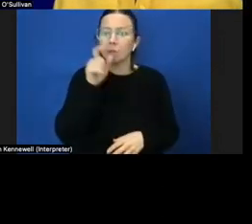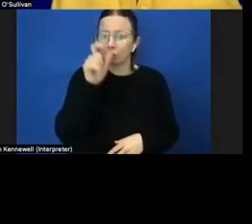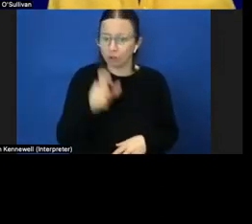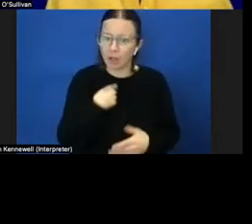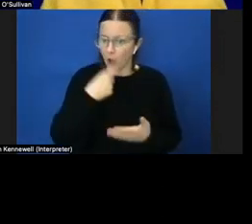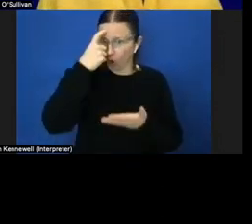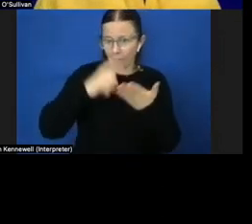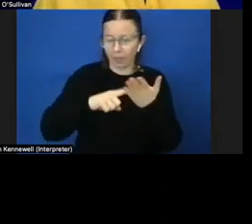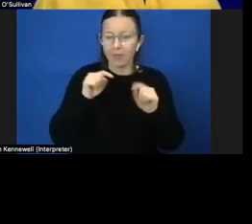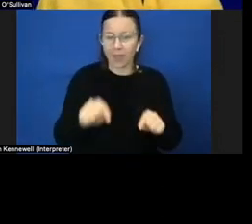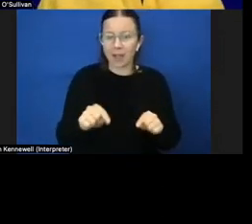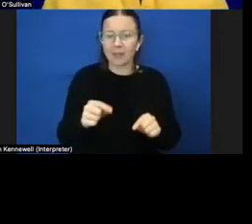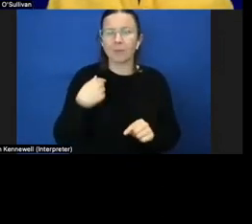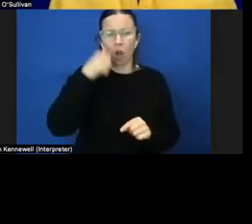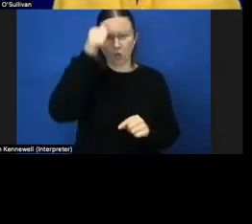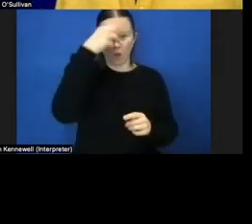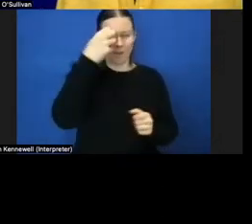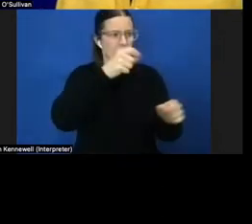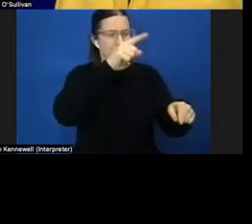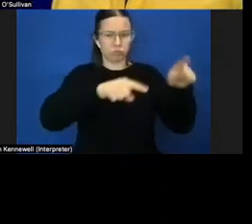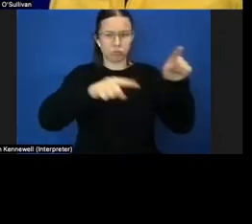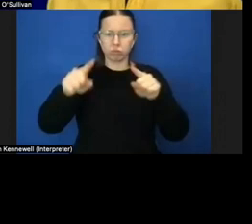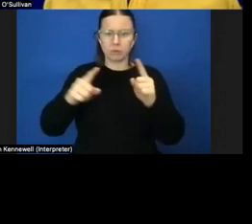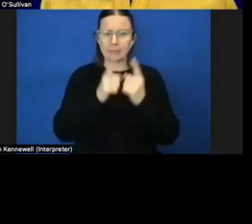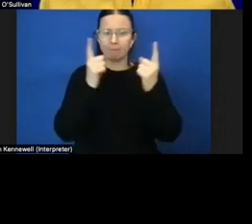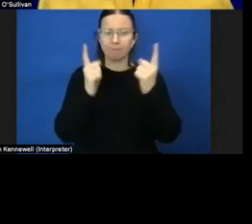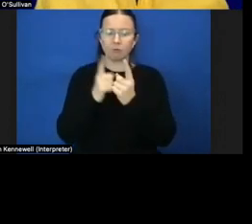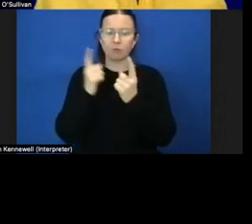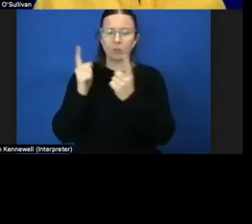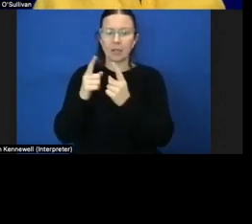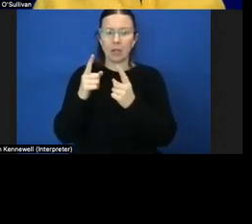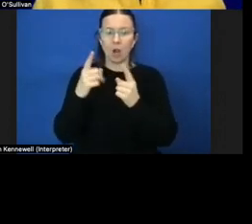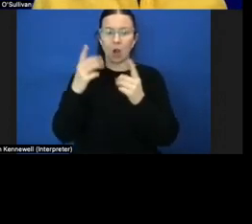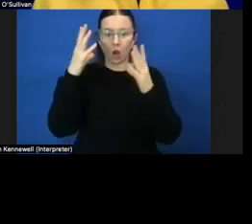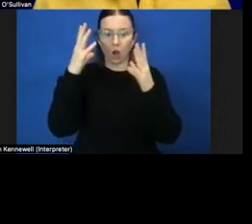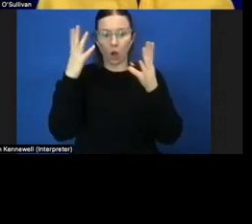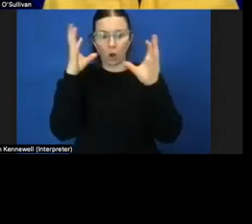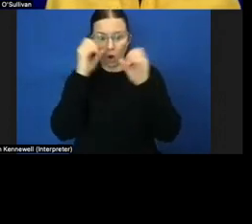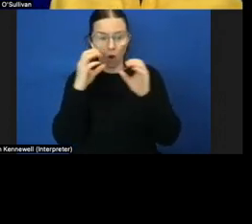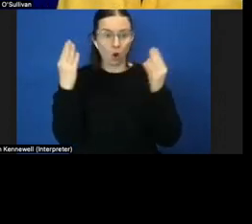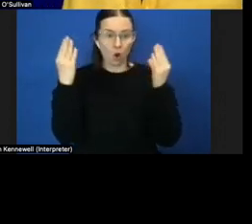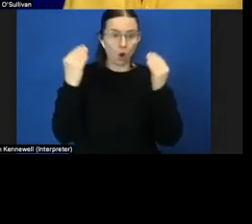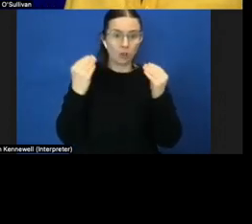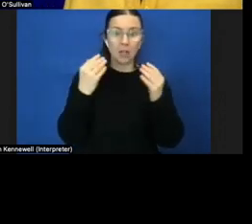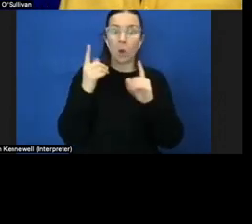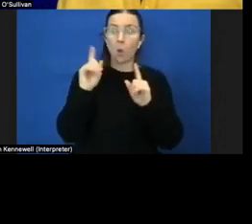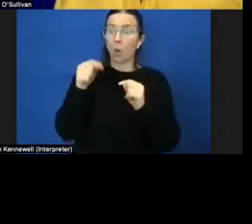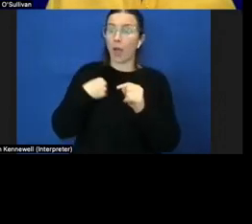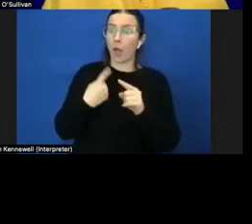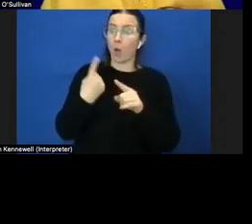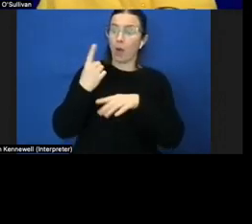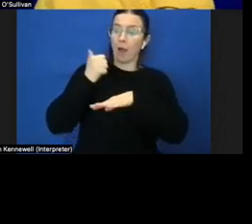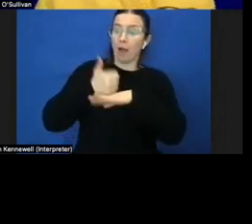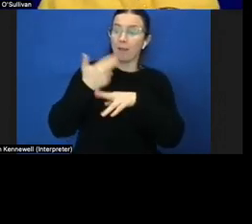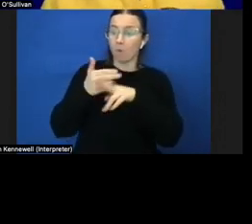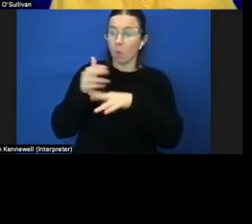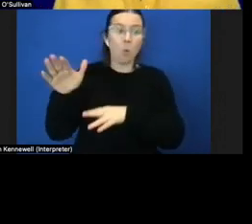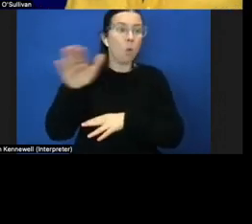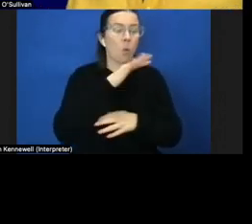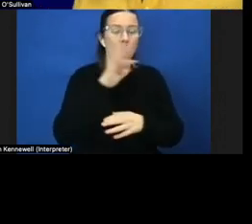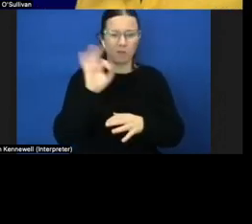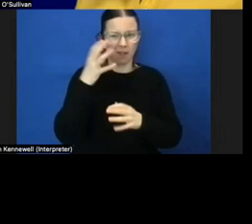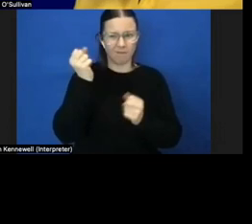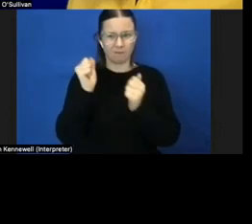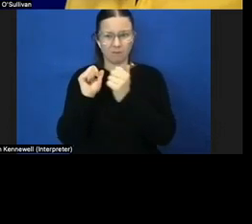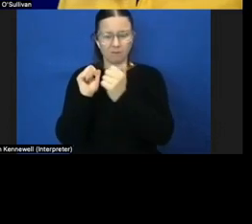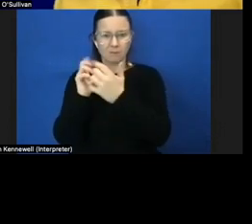spectrum of different people with dual sensory loss and that what one something works for one person may not work for another i want to acknowledge the practitioners many of